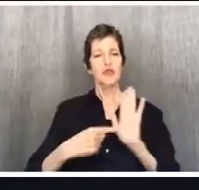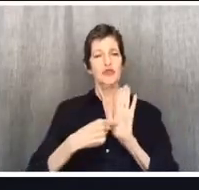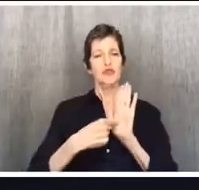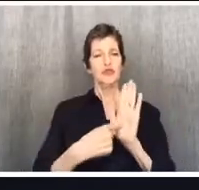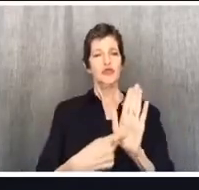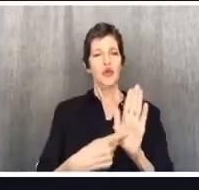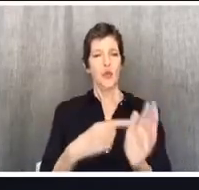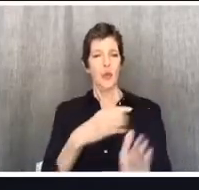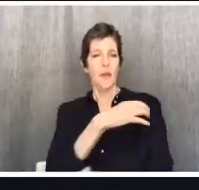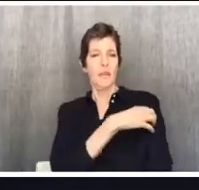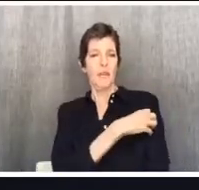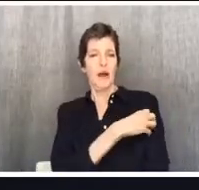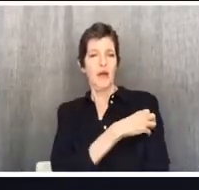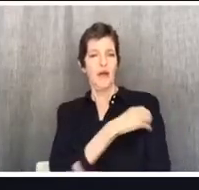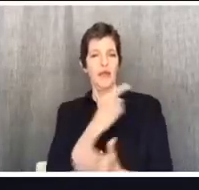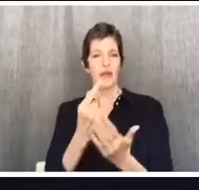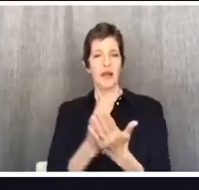witness. witness.